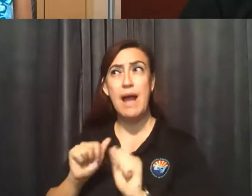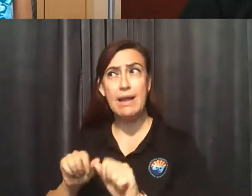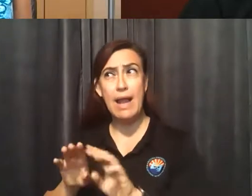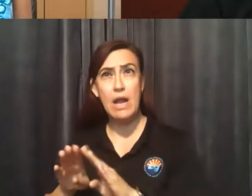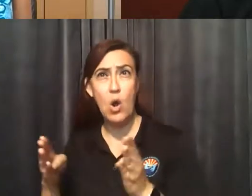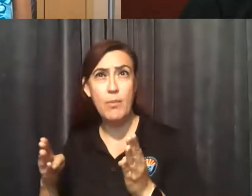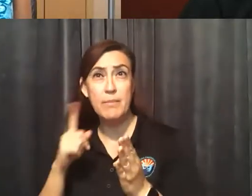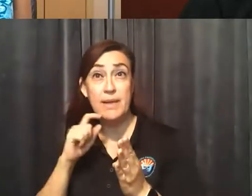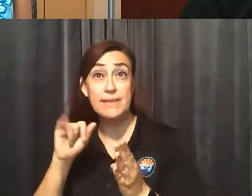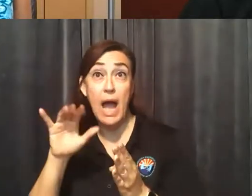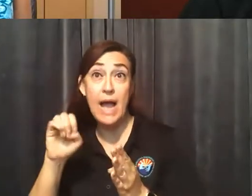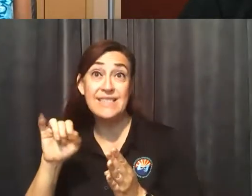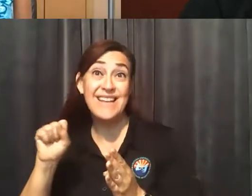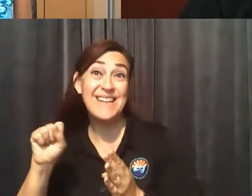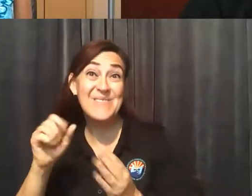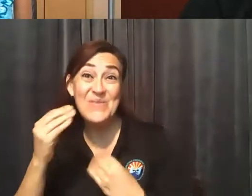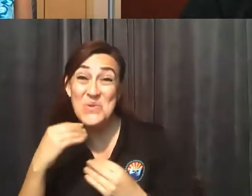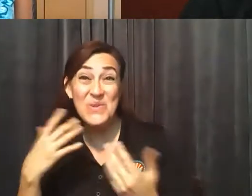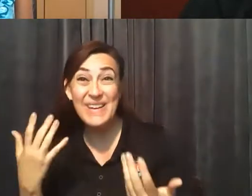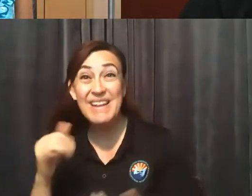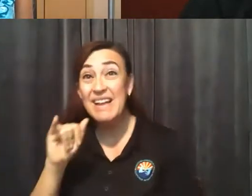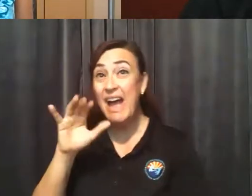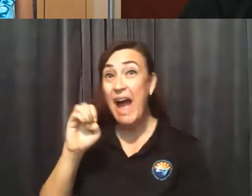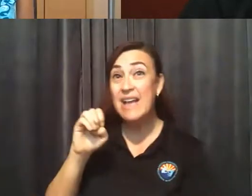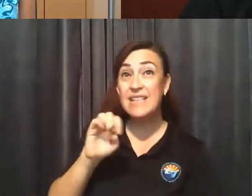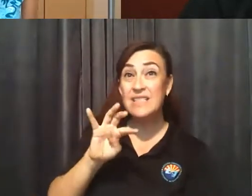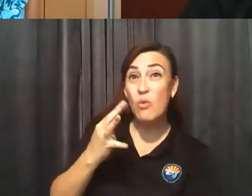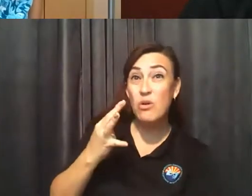Like if ice is $4, the liquor and mix may be $1?